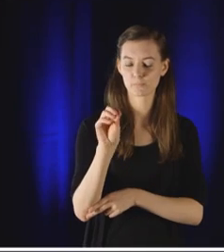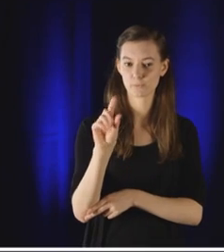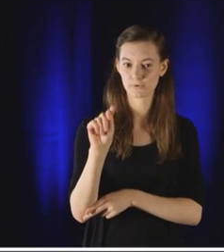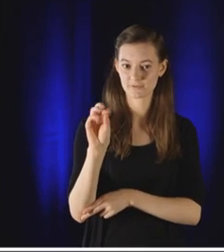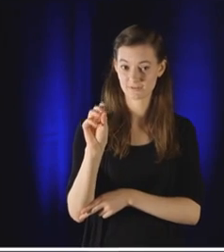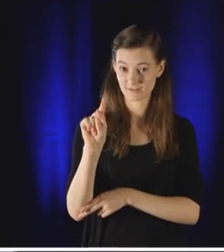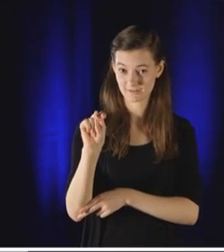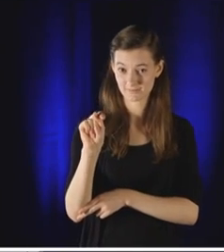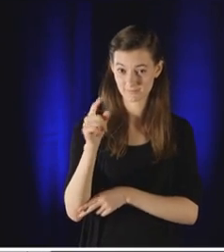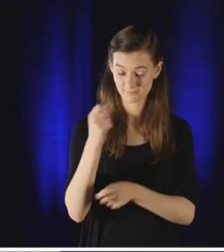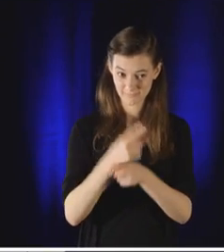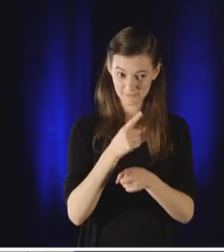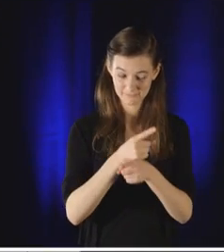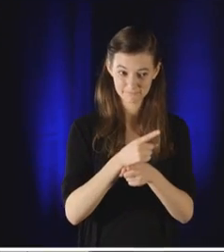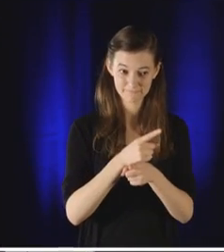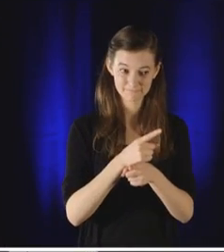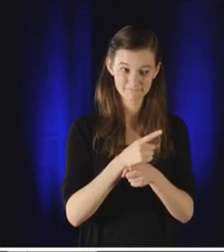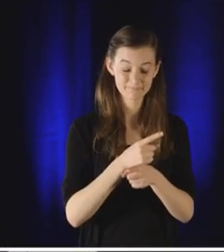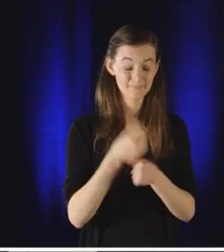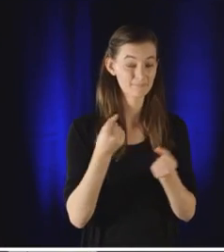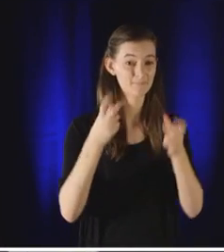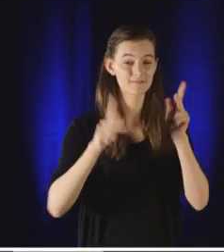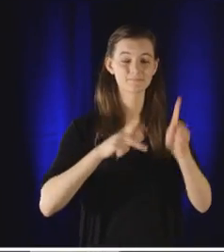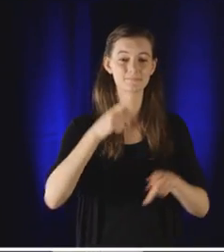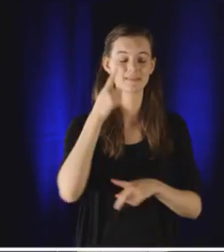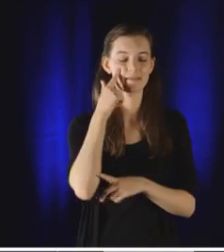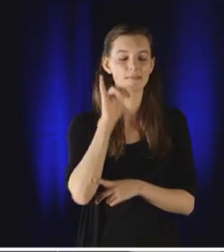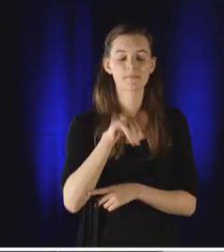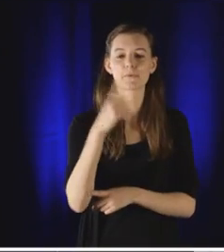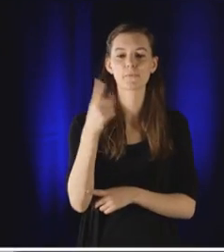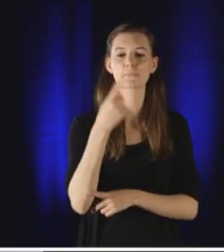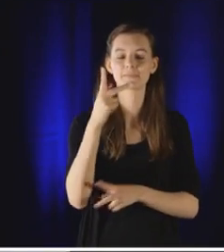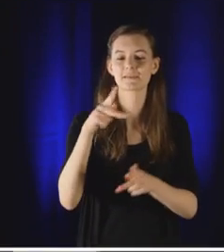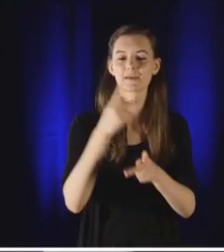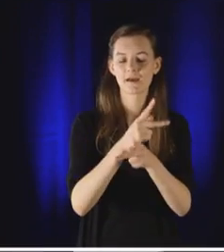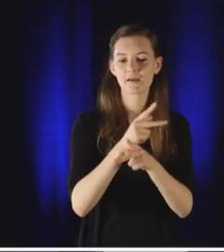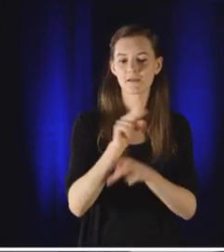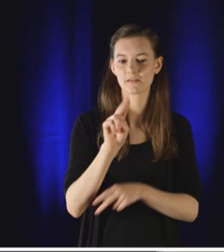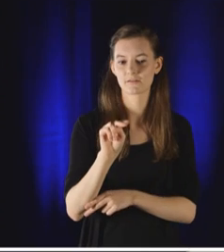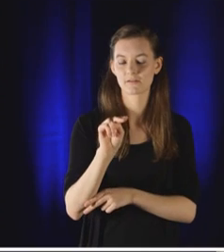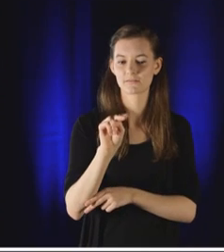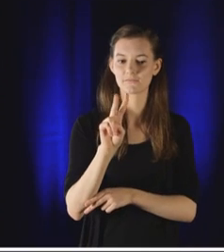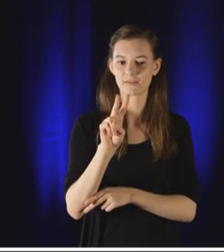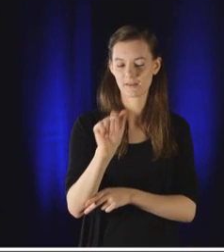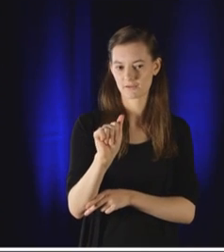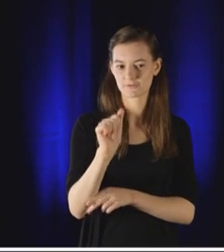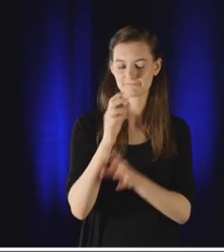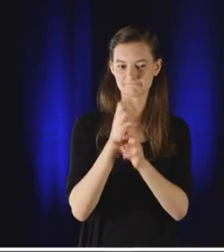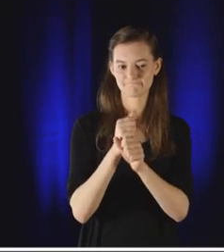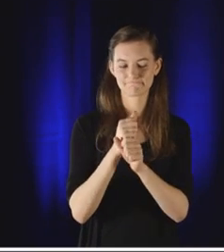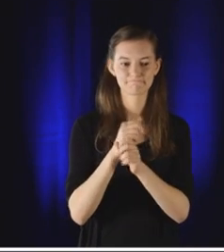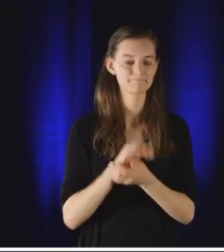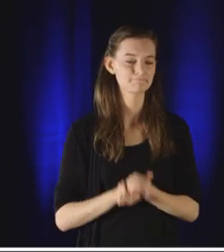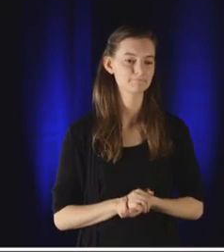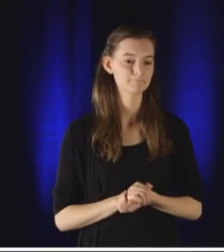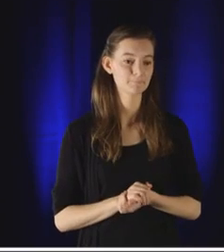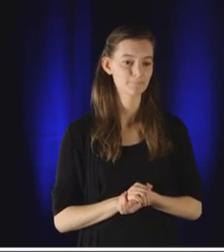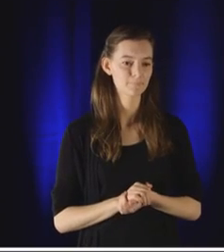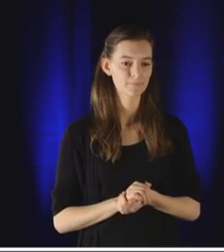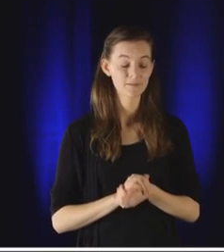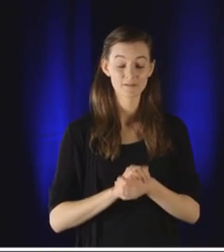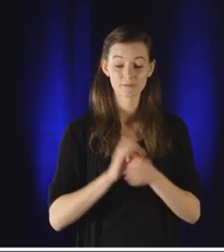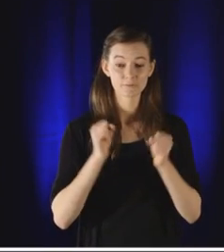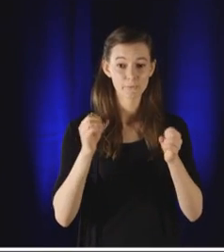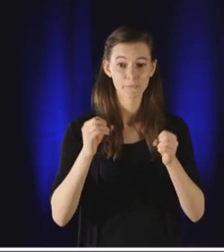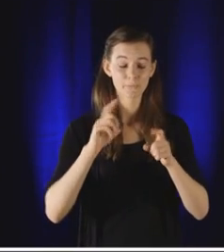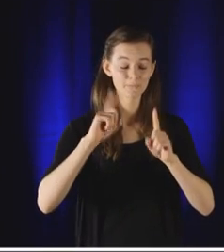tactic of non-violent action called protest. But many people believe that protest is what non-violent action is. And